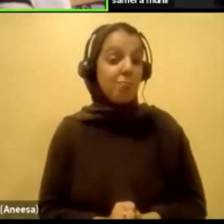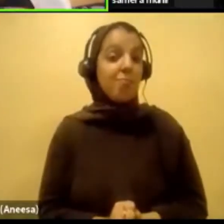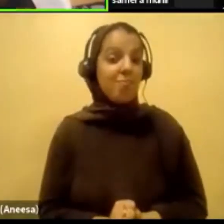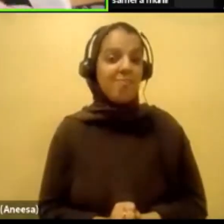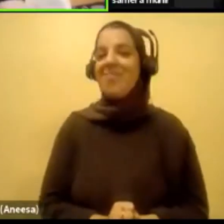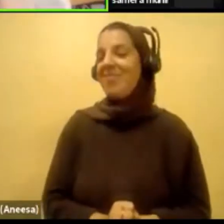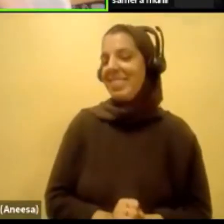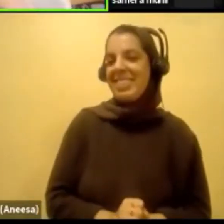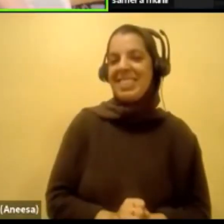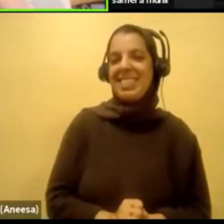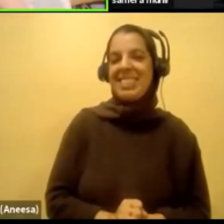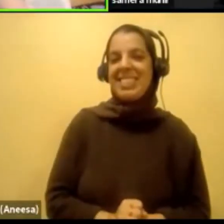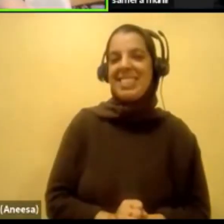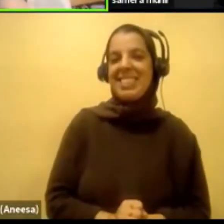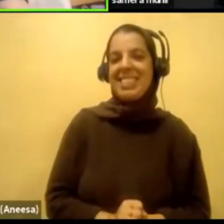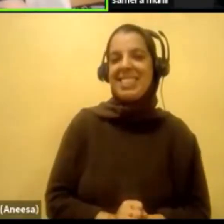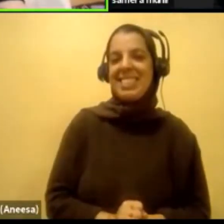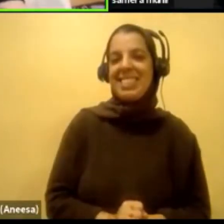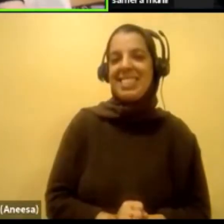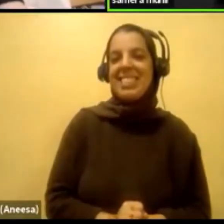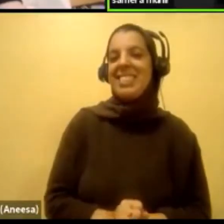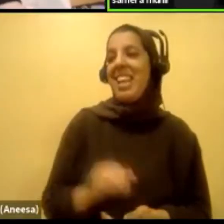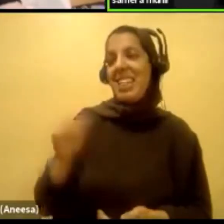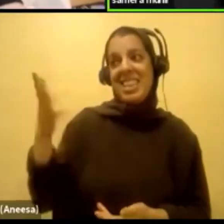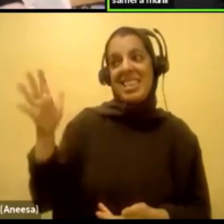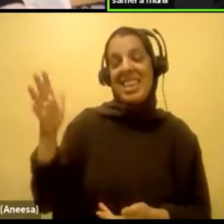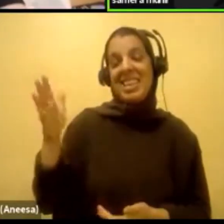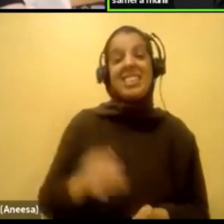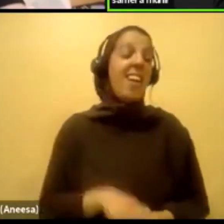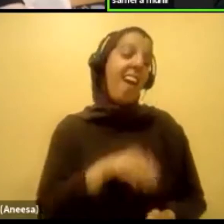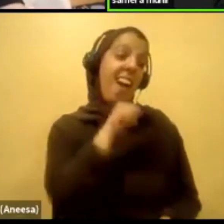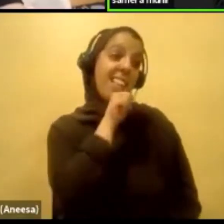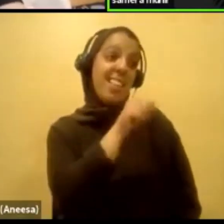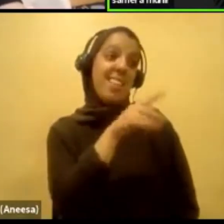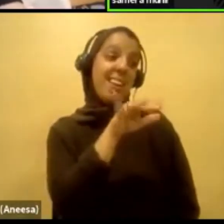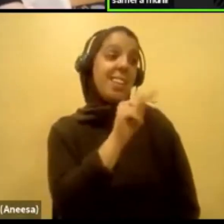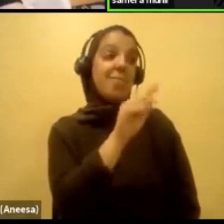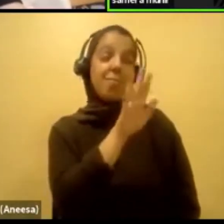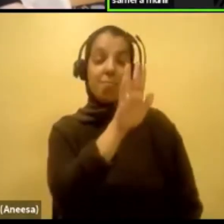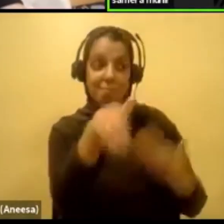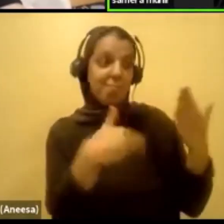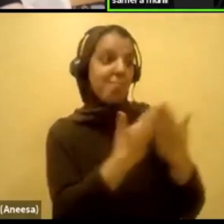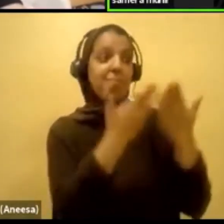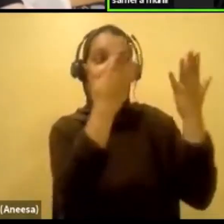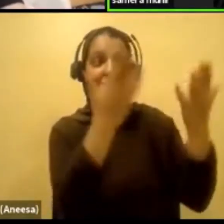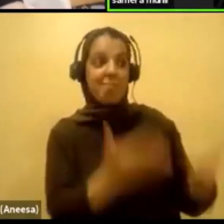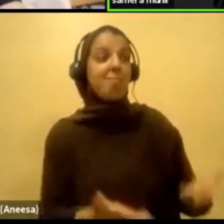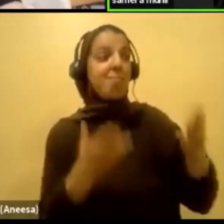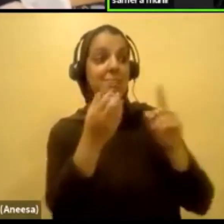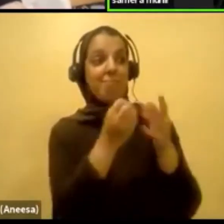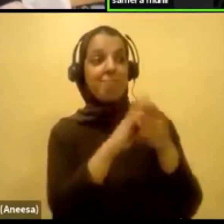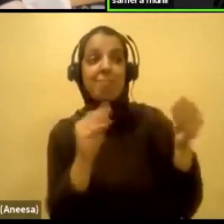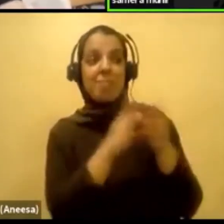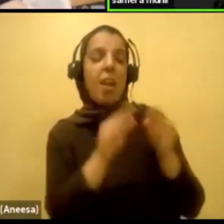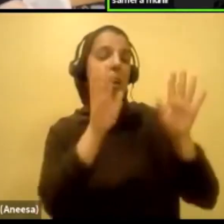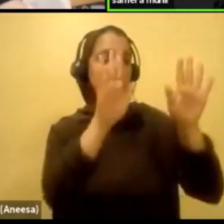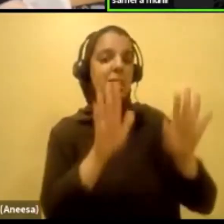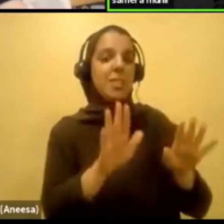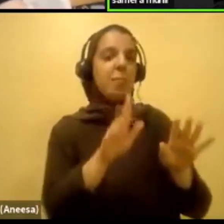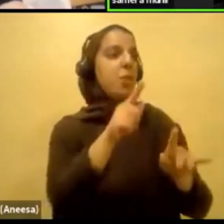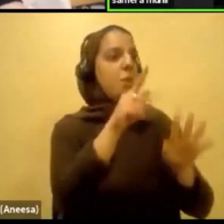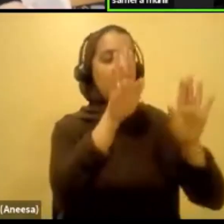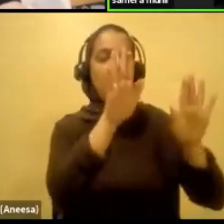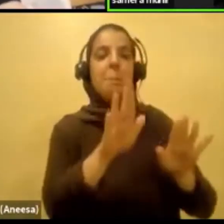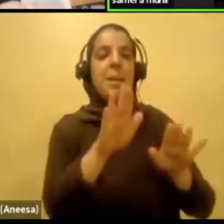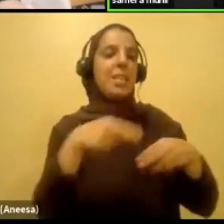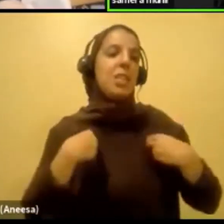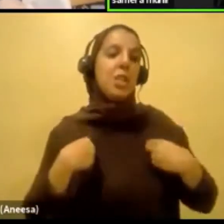I'm thinking that one today. Yeah, I love it. I love everything about you. Like, this is awesome. Like, you are honestly an amazing human